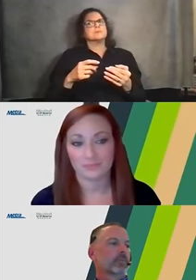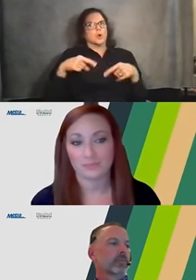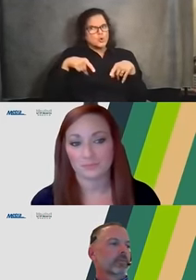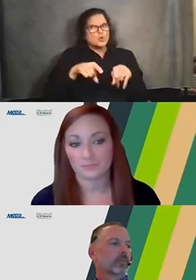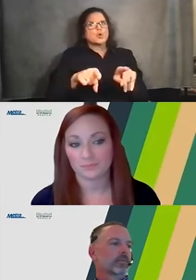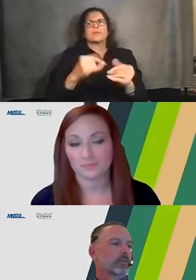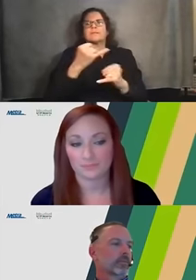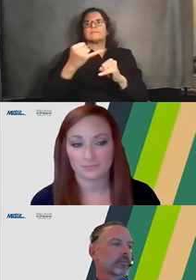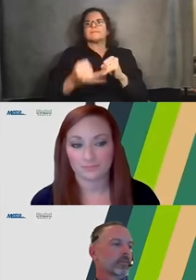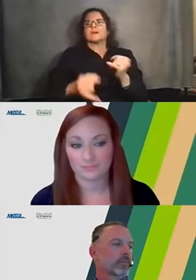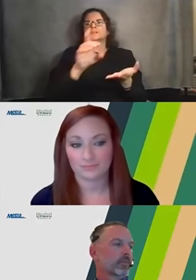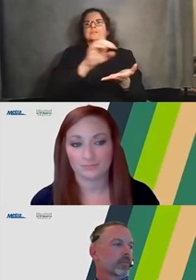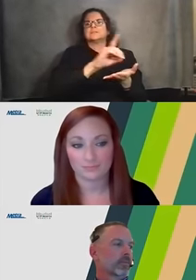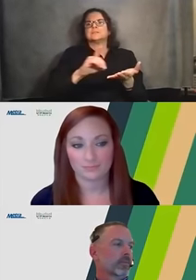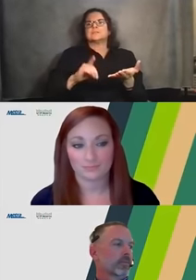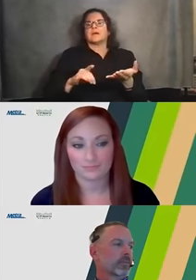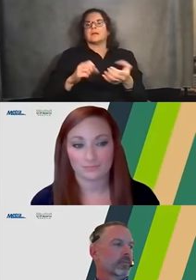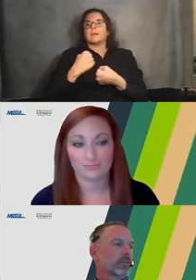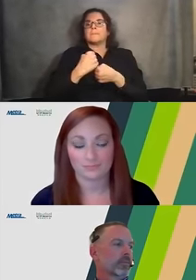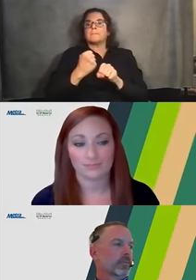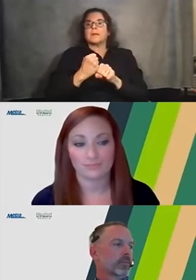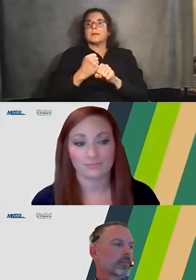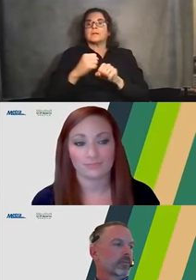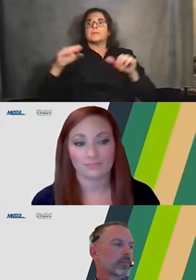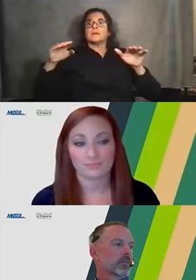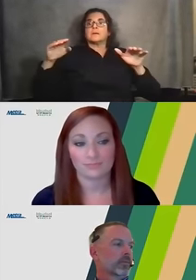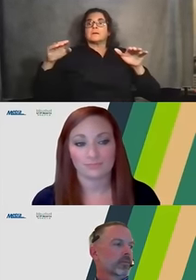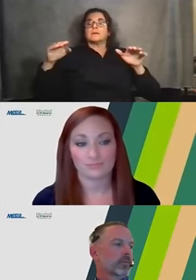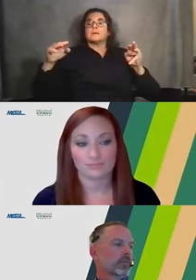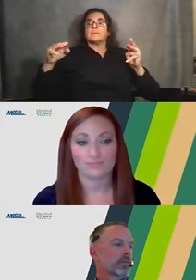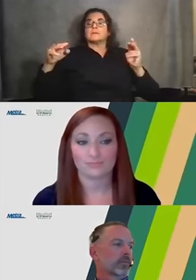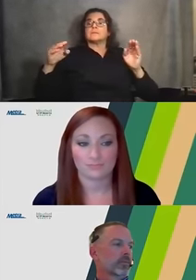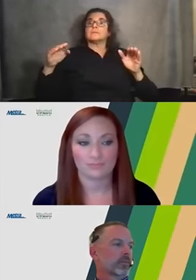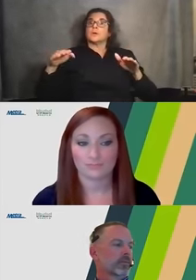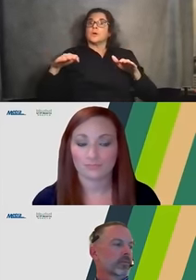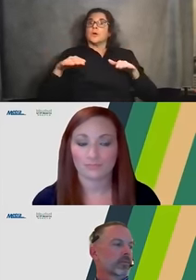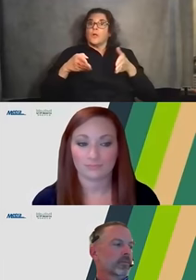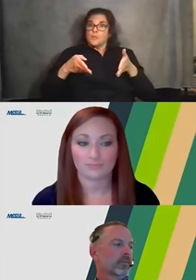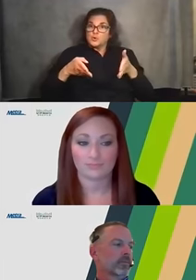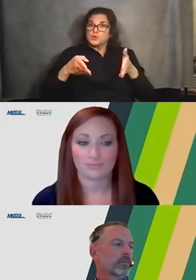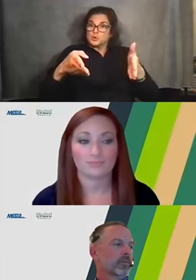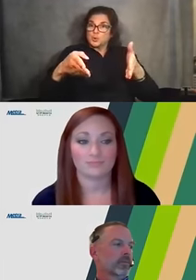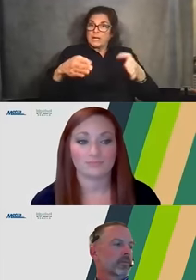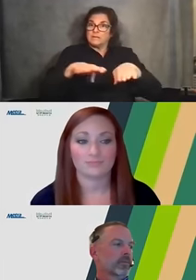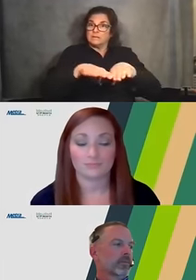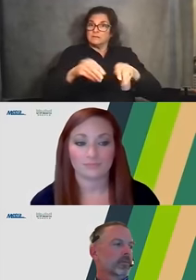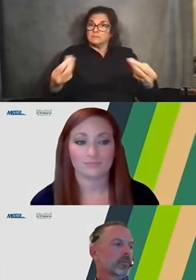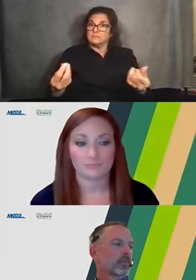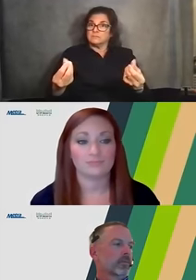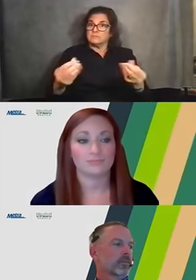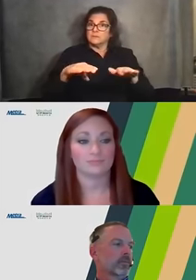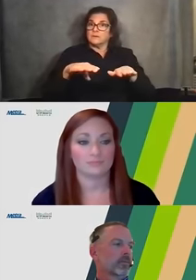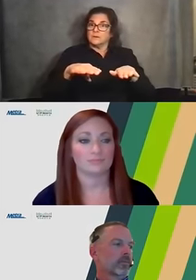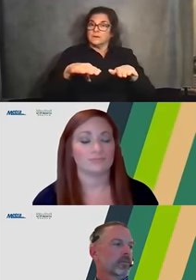But they're lowering it. They think somewhere in the range of six to 12 inches and clearly working with all the governing authorities about stormwater management